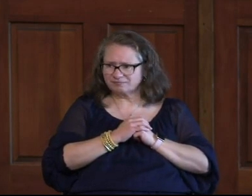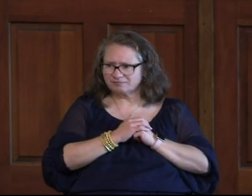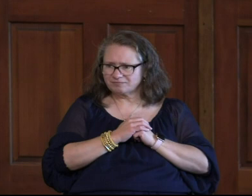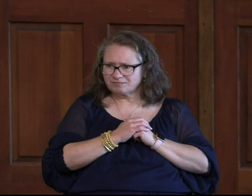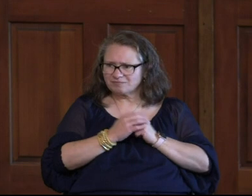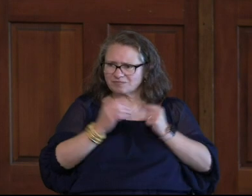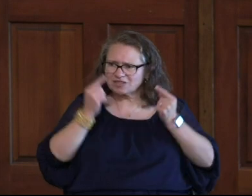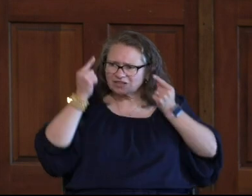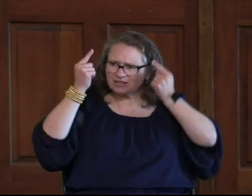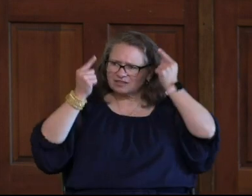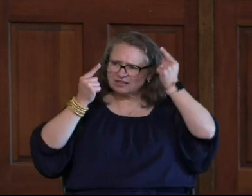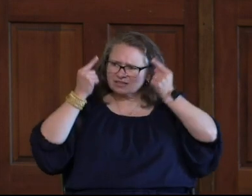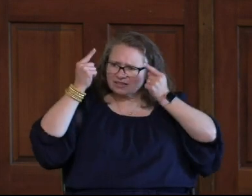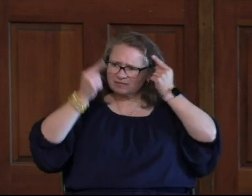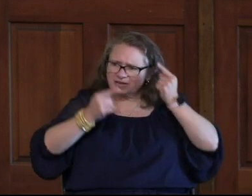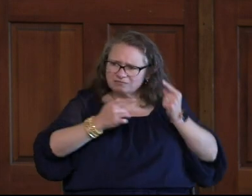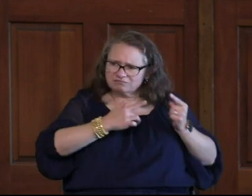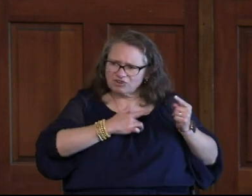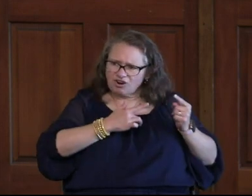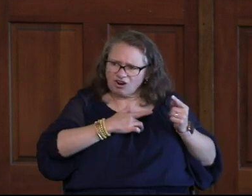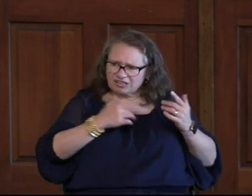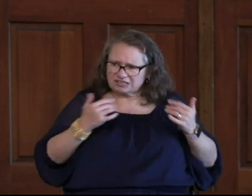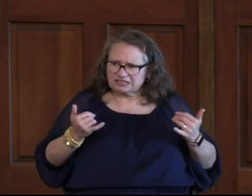What's On Your Mind Today What's On Your Heart